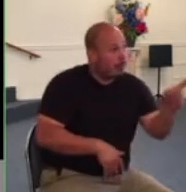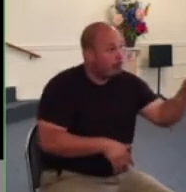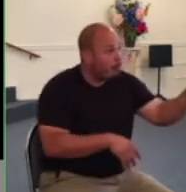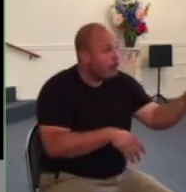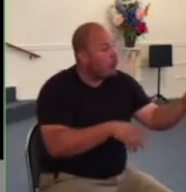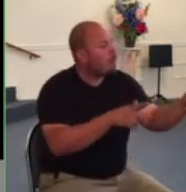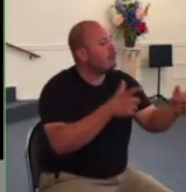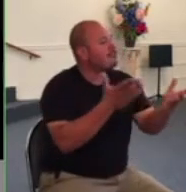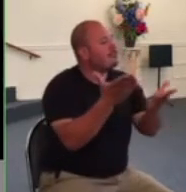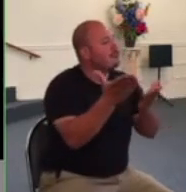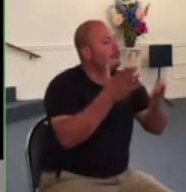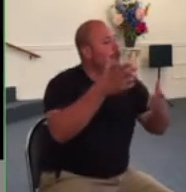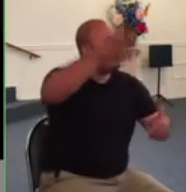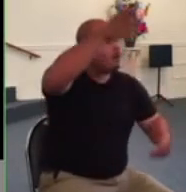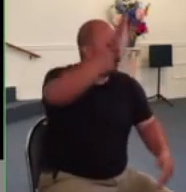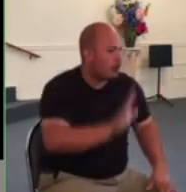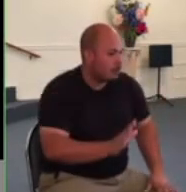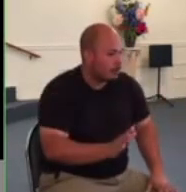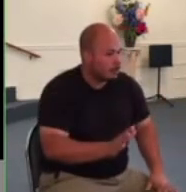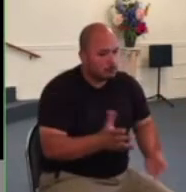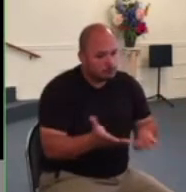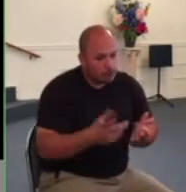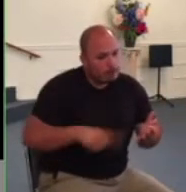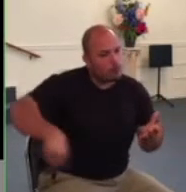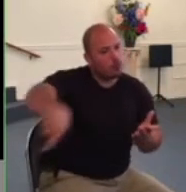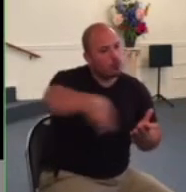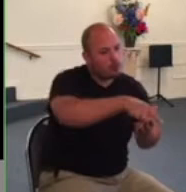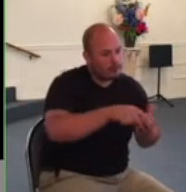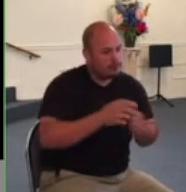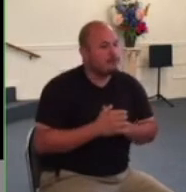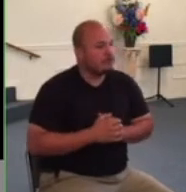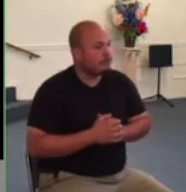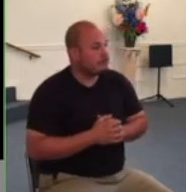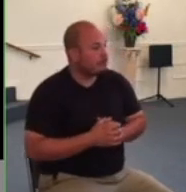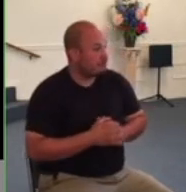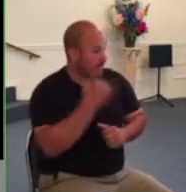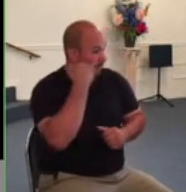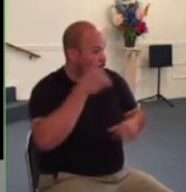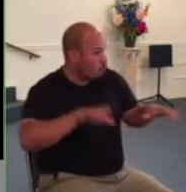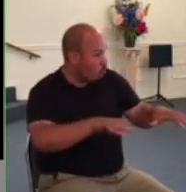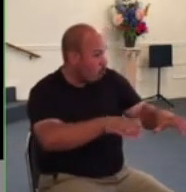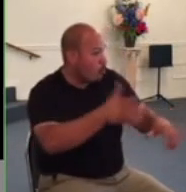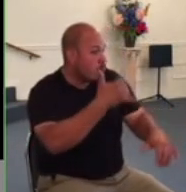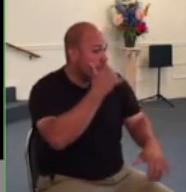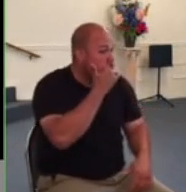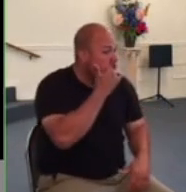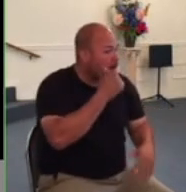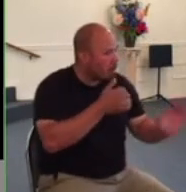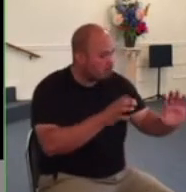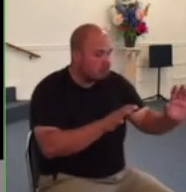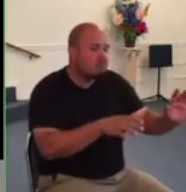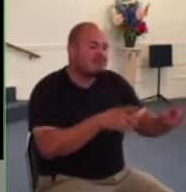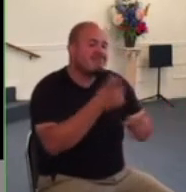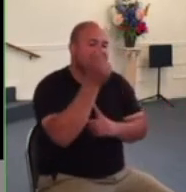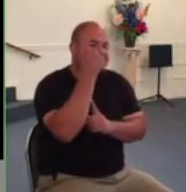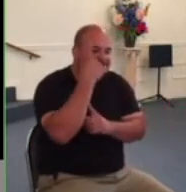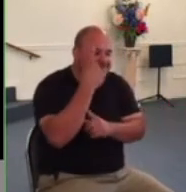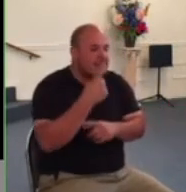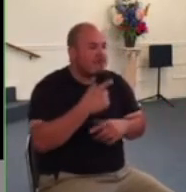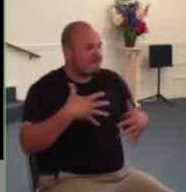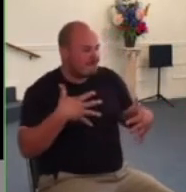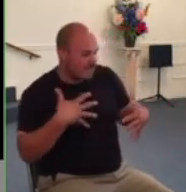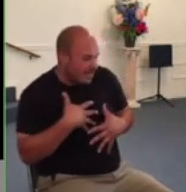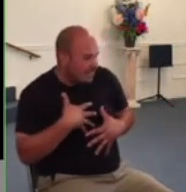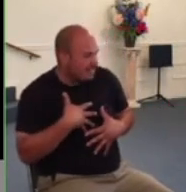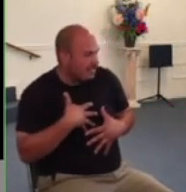good but if you do wrong be afraid for rulers do not bear the sword for no reason they are god's